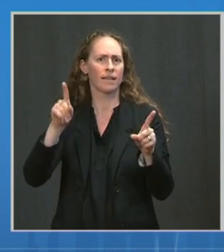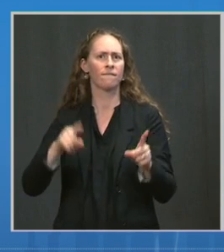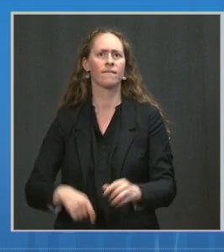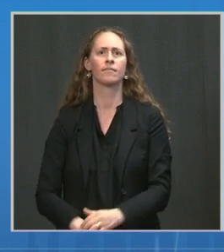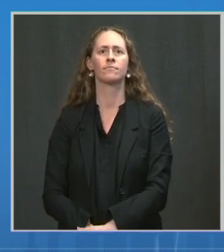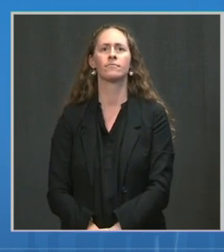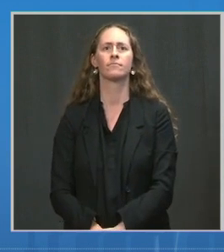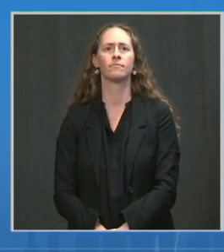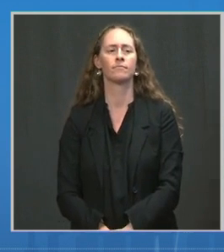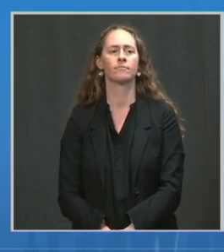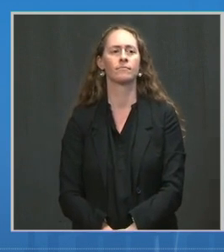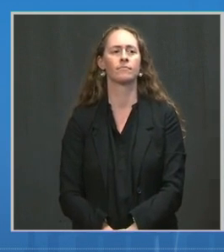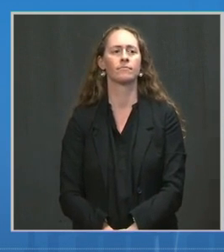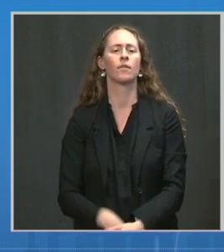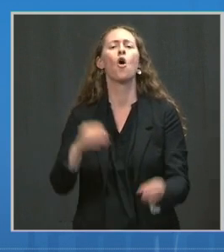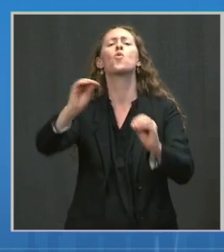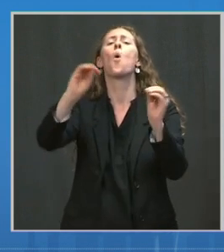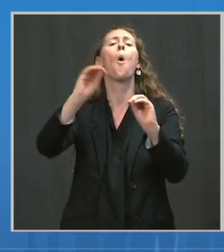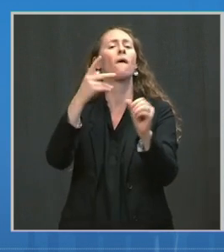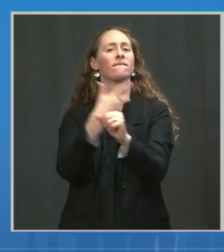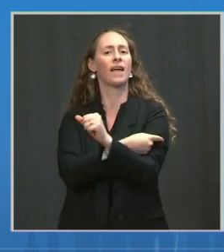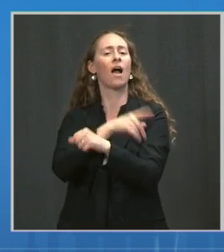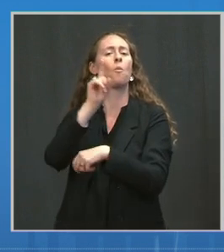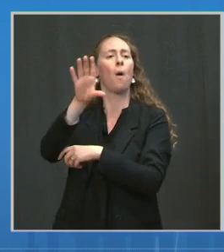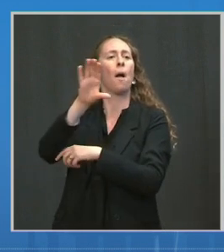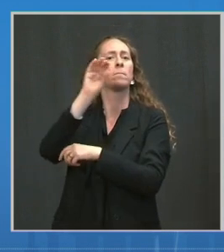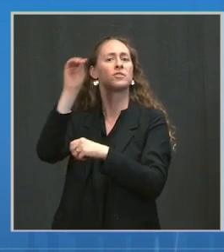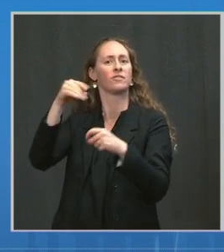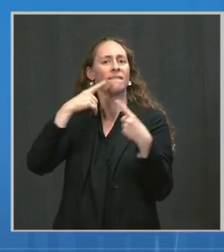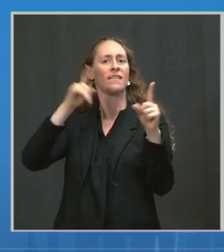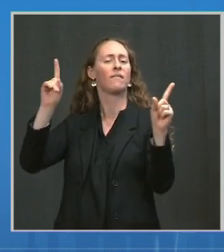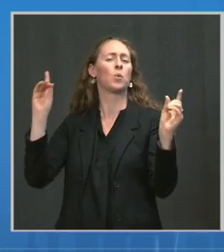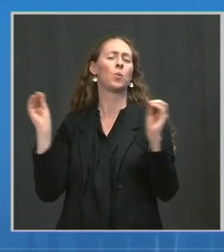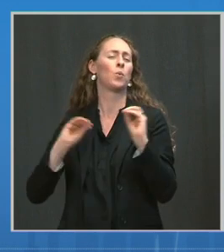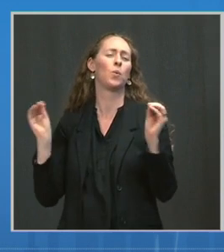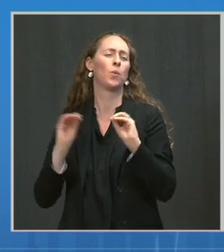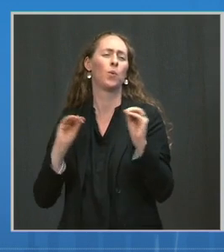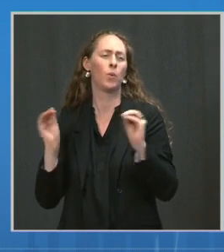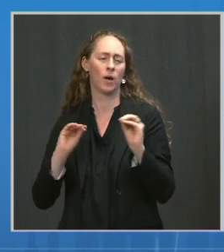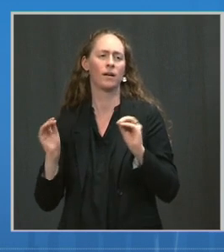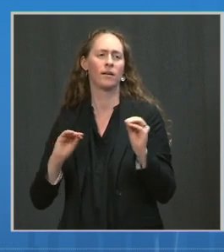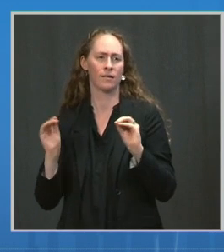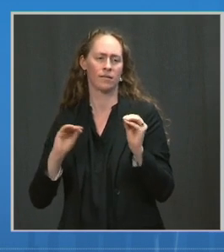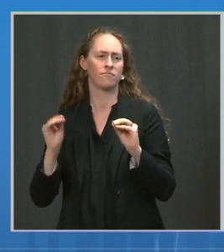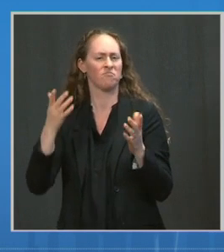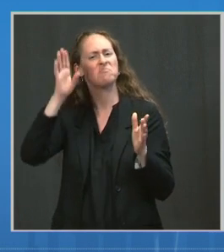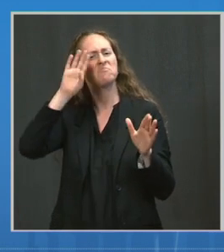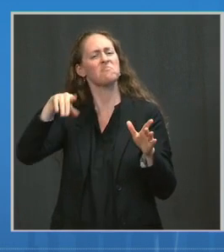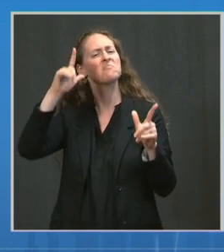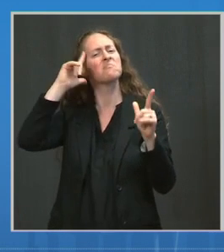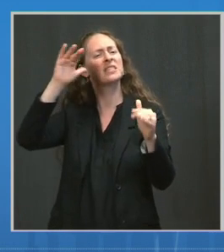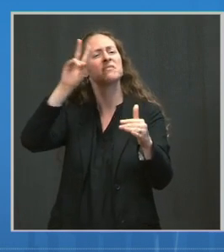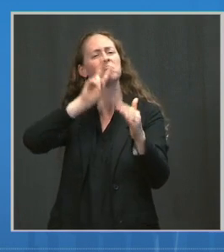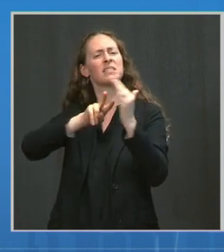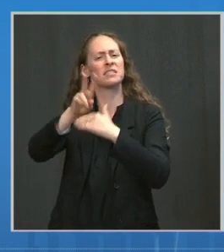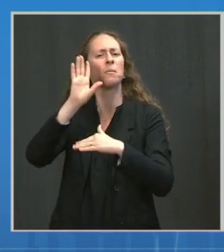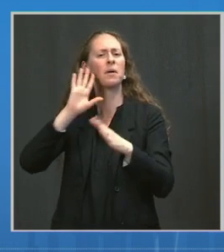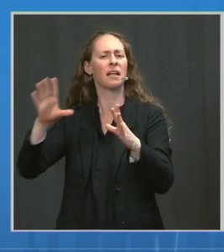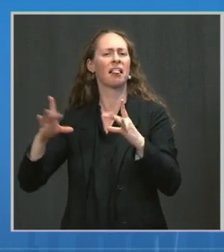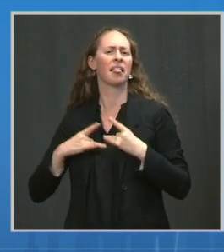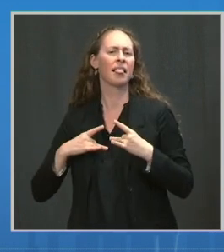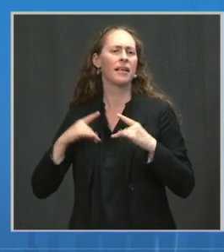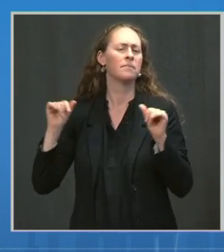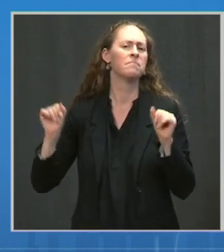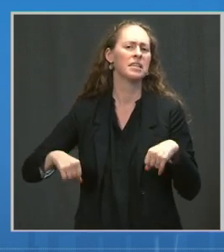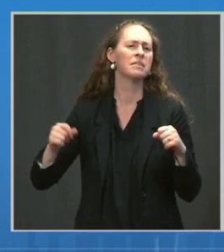breakthrough infections. So even with a high vaccine effectiveness, most of these infections